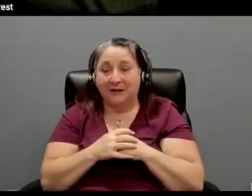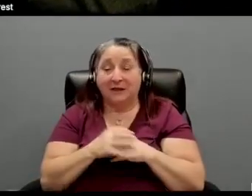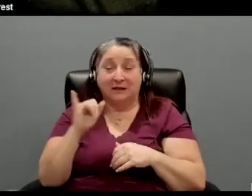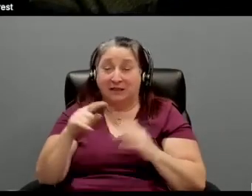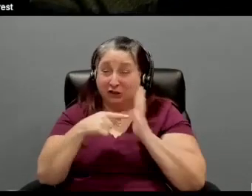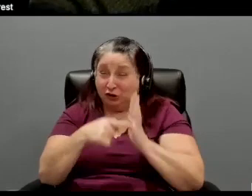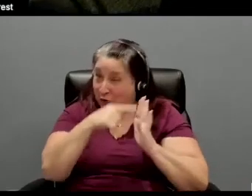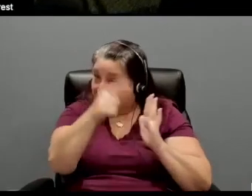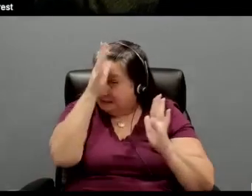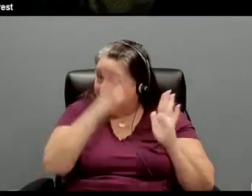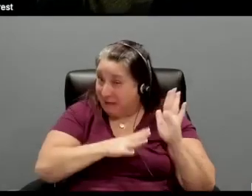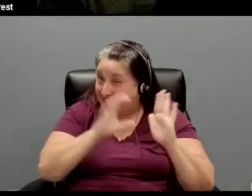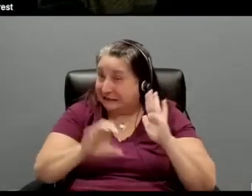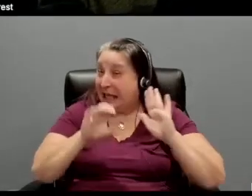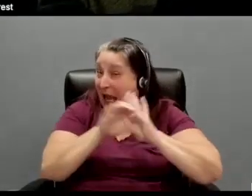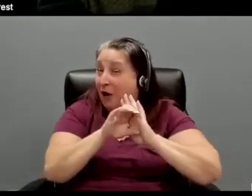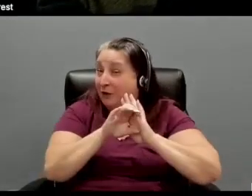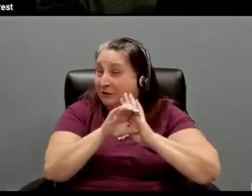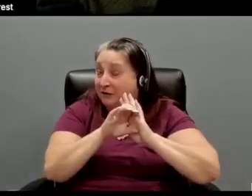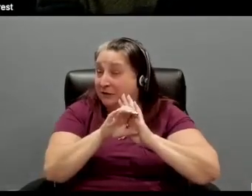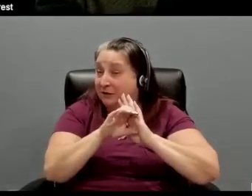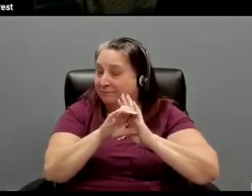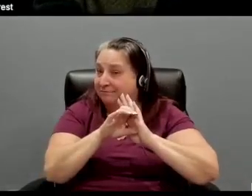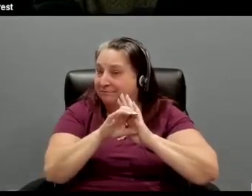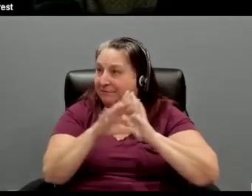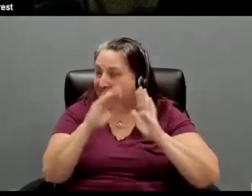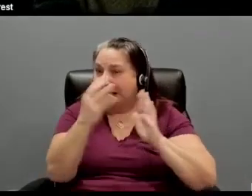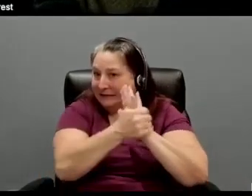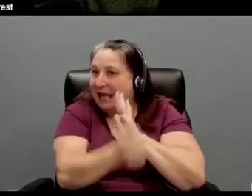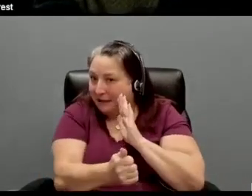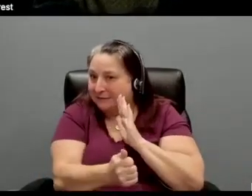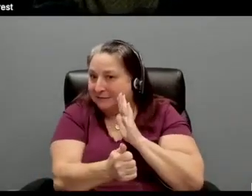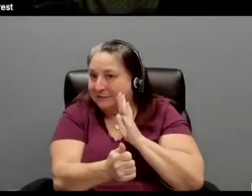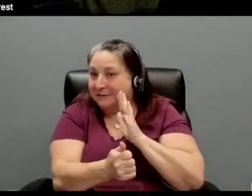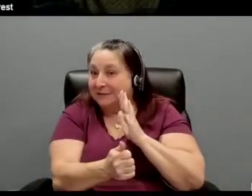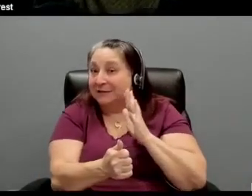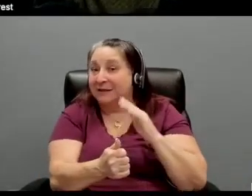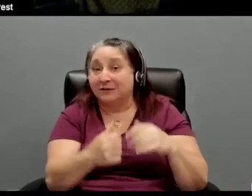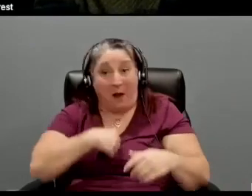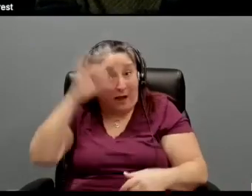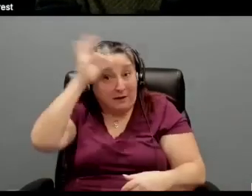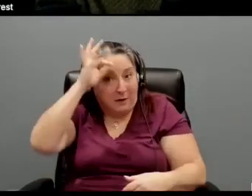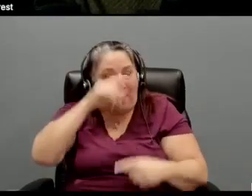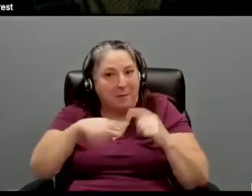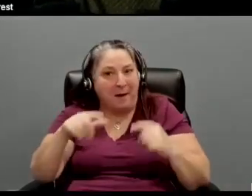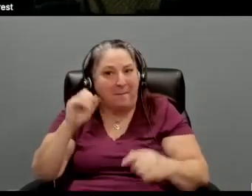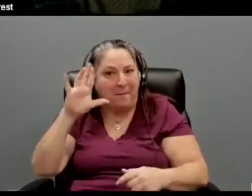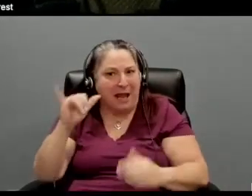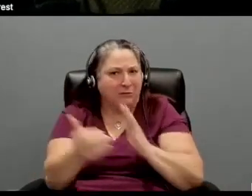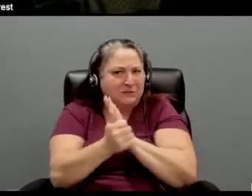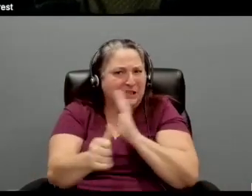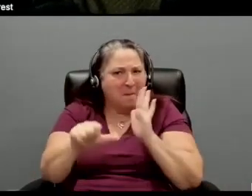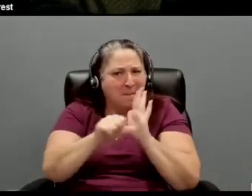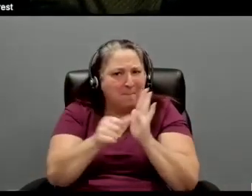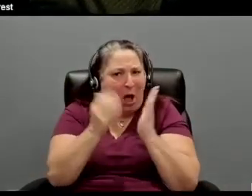man's character as well as his talents. So I didn't know this, but Barry is a potter. So he makes, he's a,